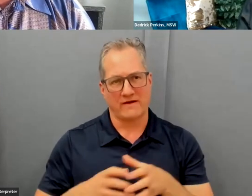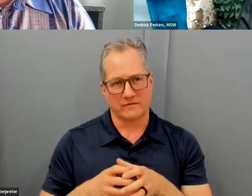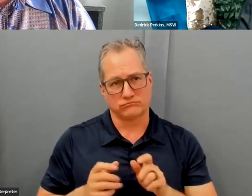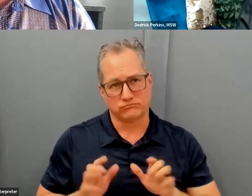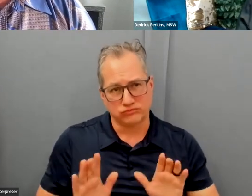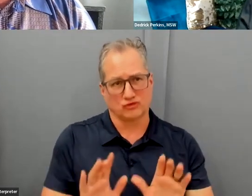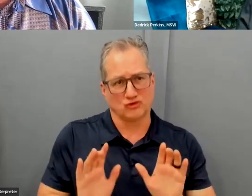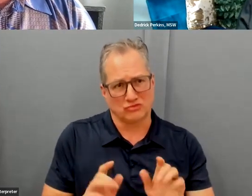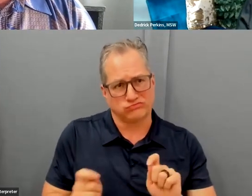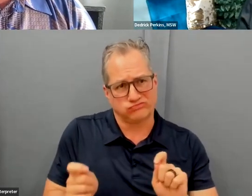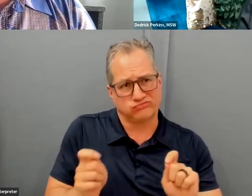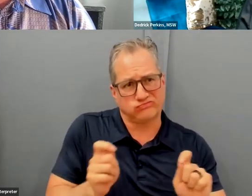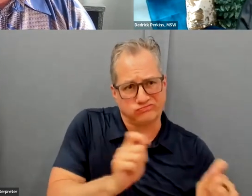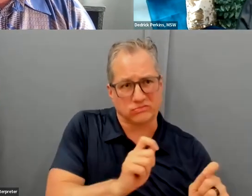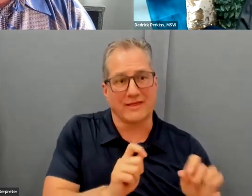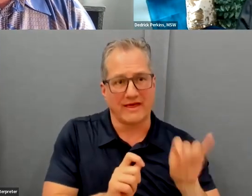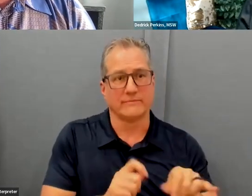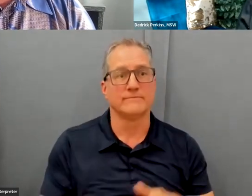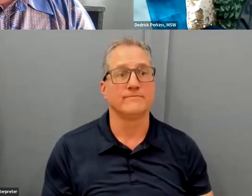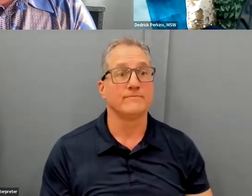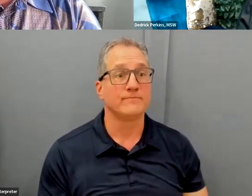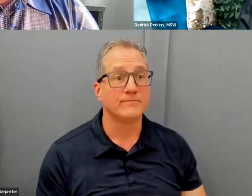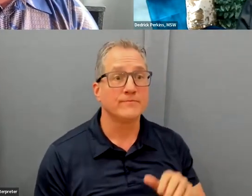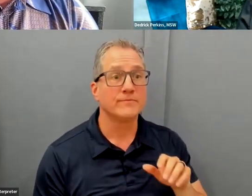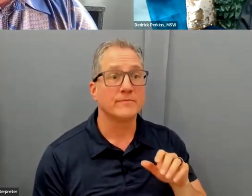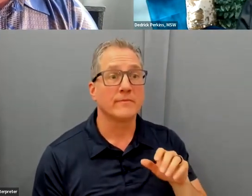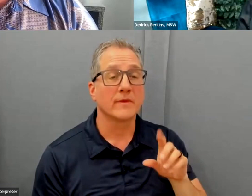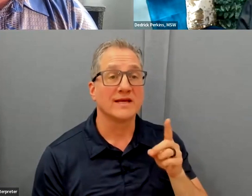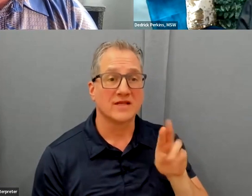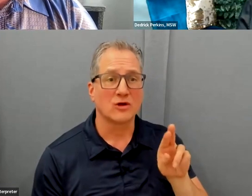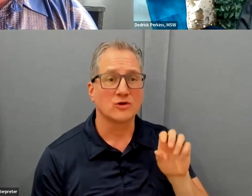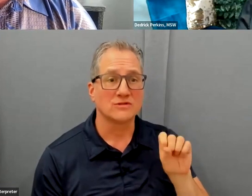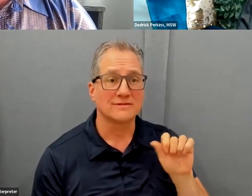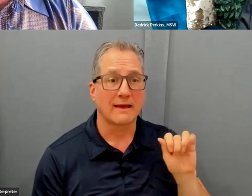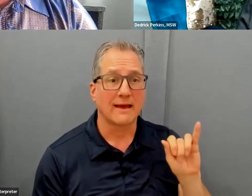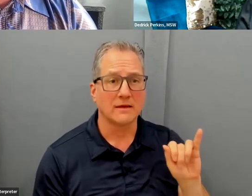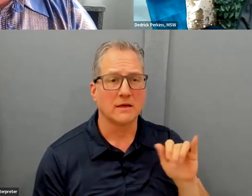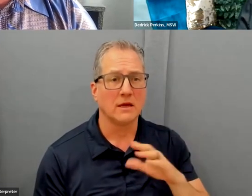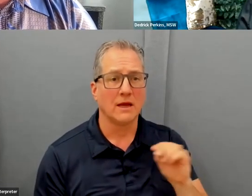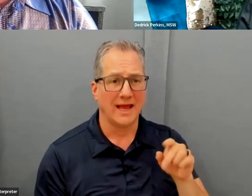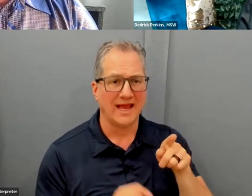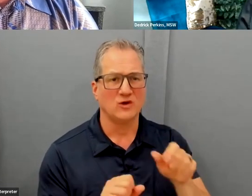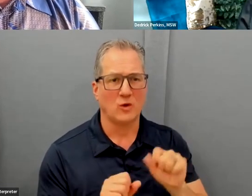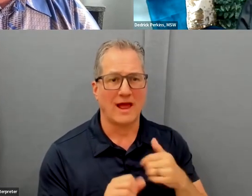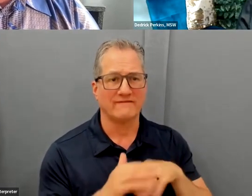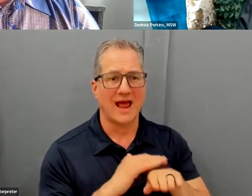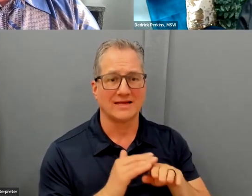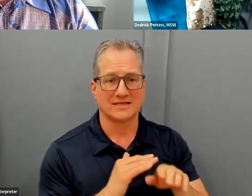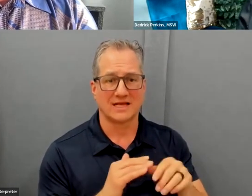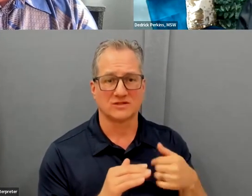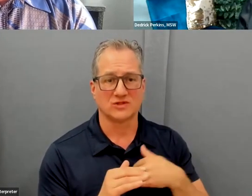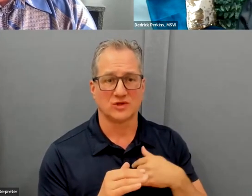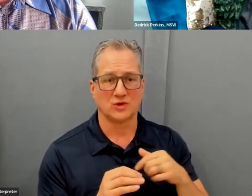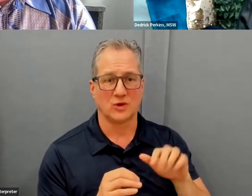can also say that the audience can access the NEA articles, National Education Association, by just